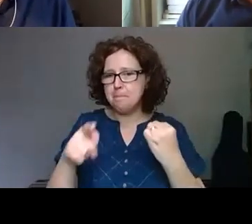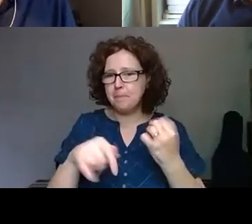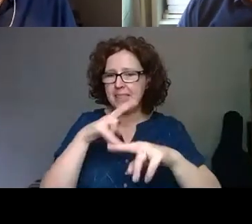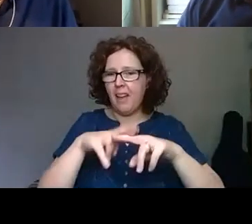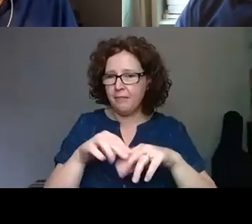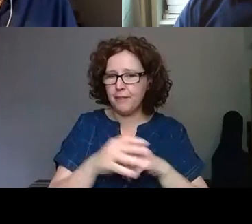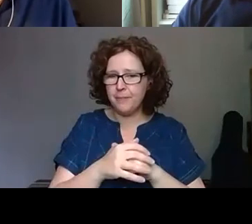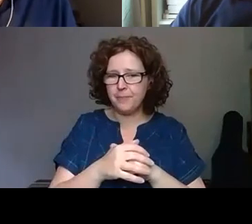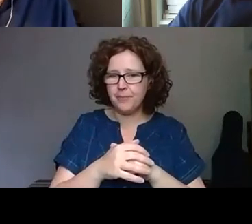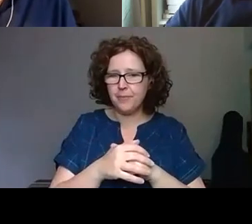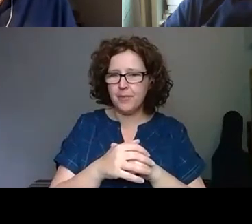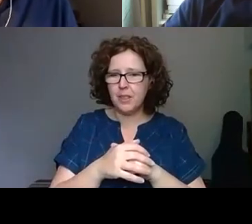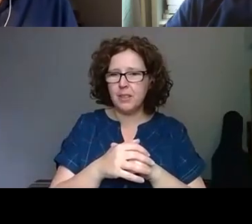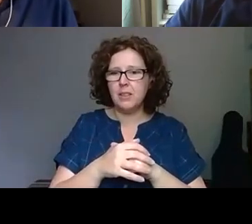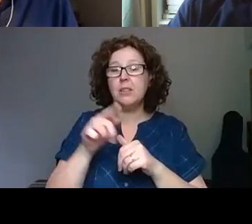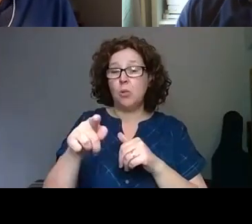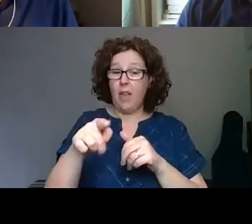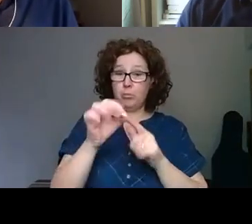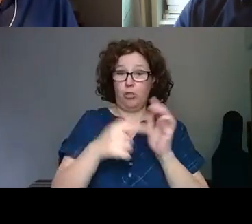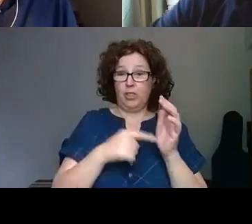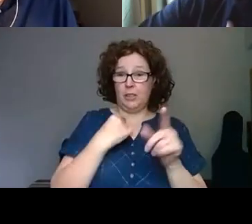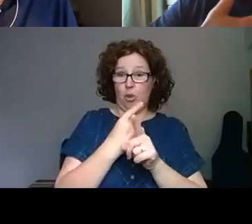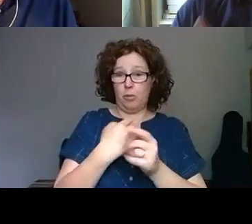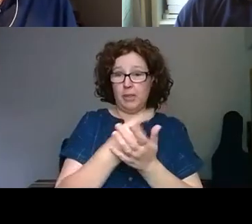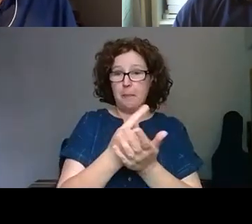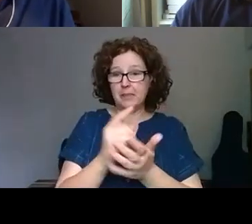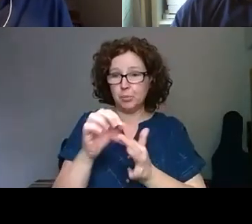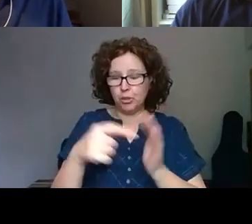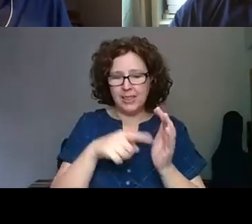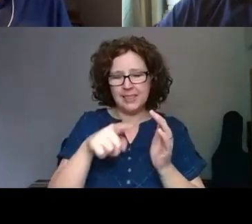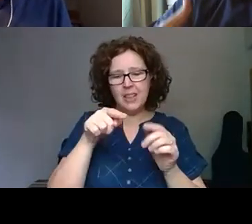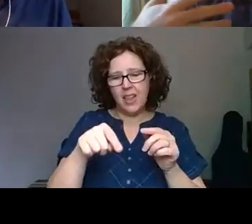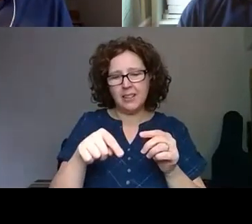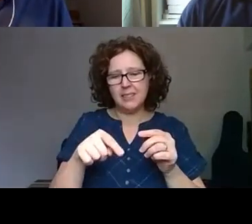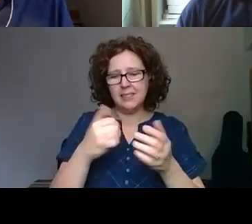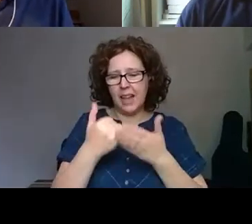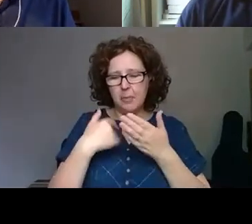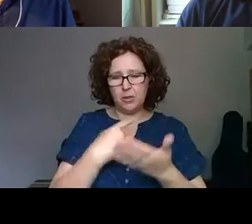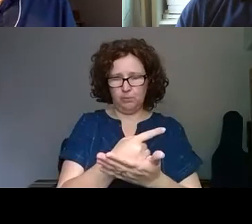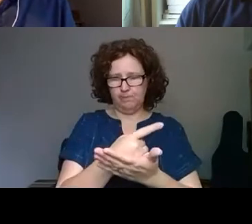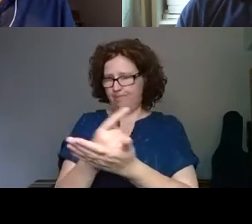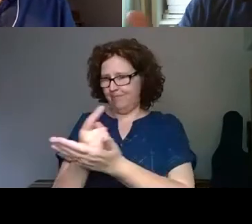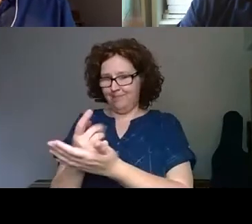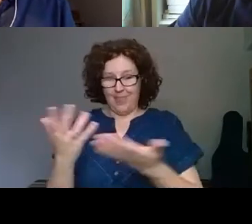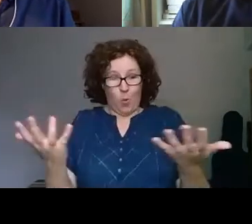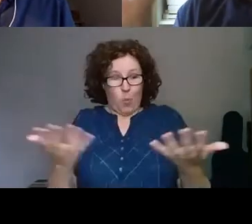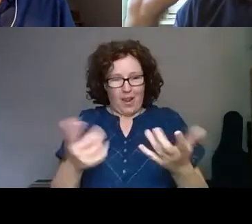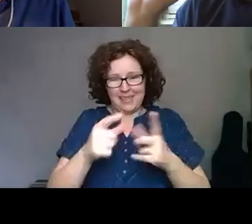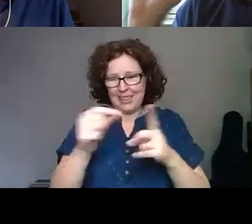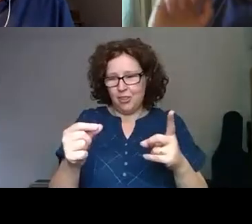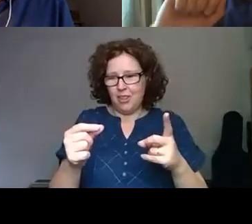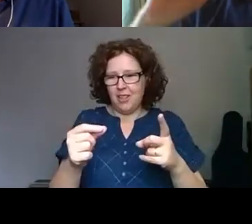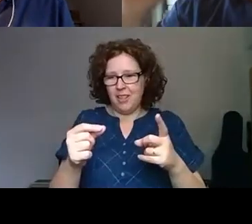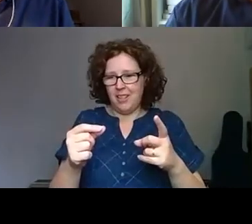it talks about where we might need to look to understand digital and to build digital confidence. And it's 360.